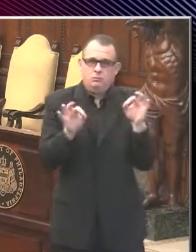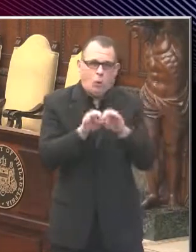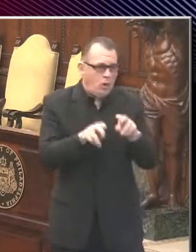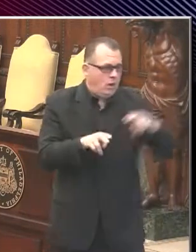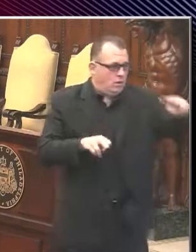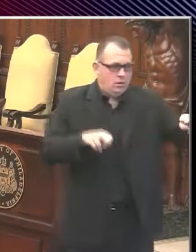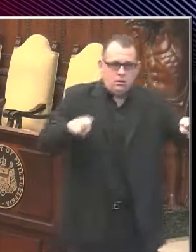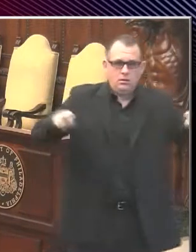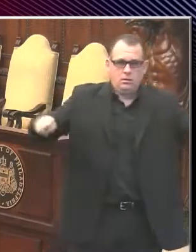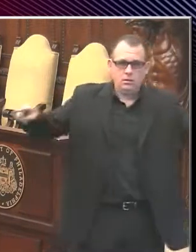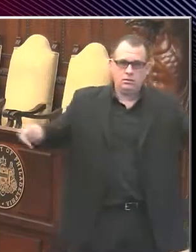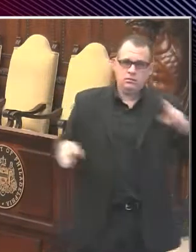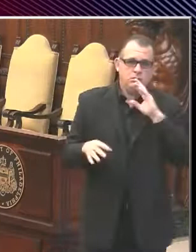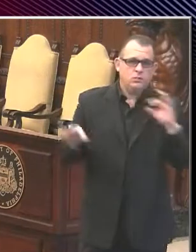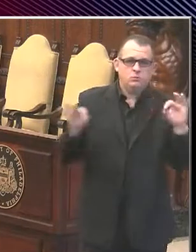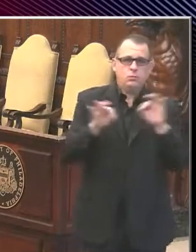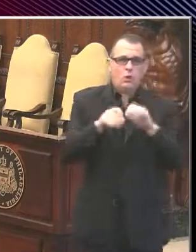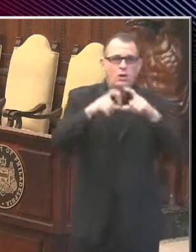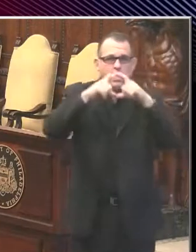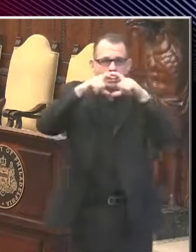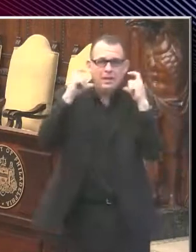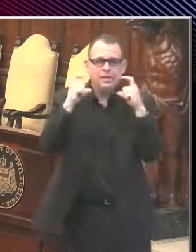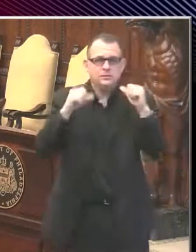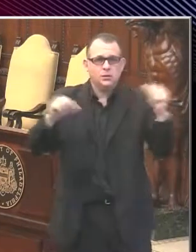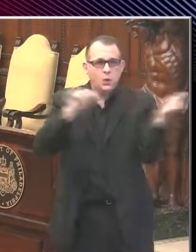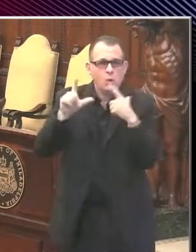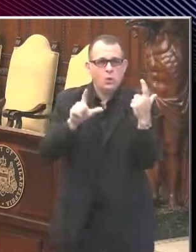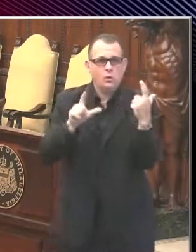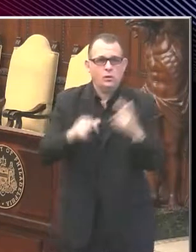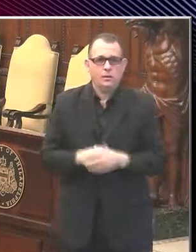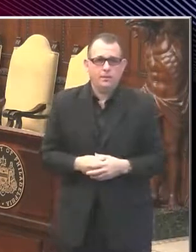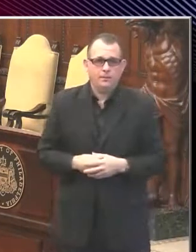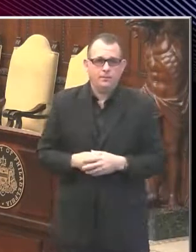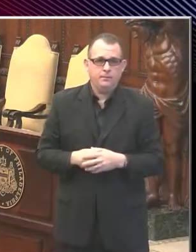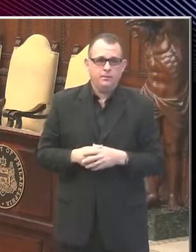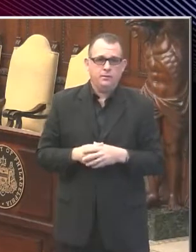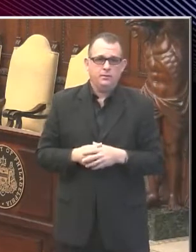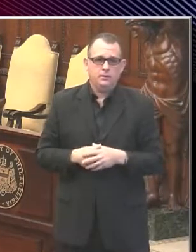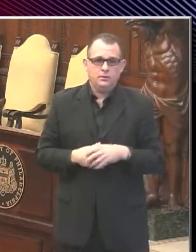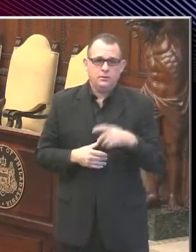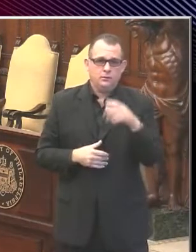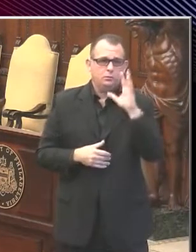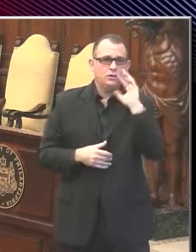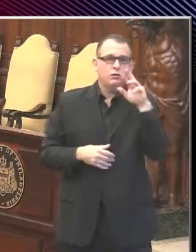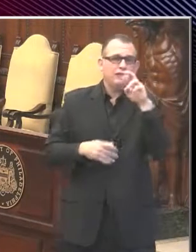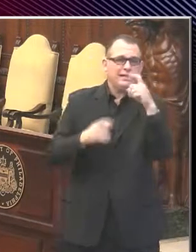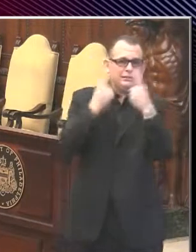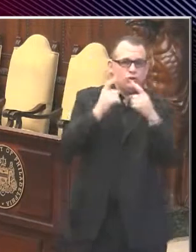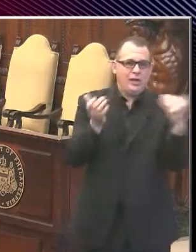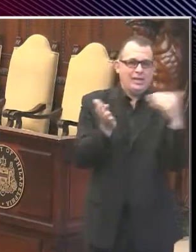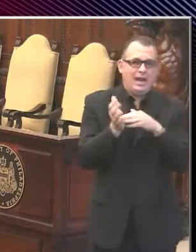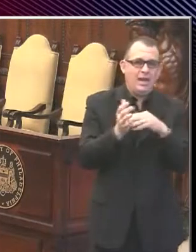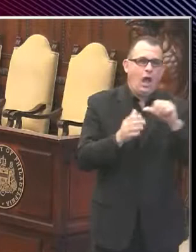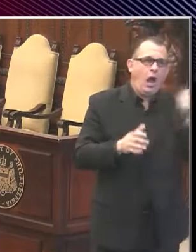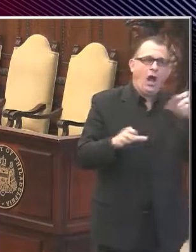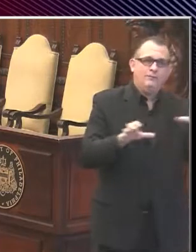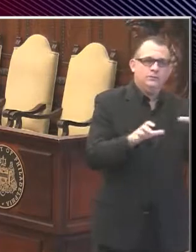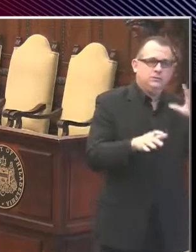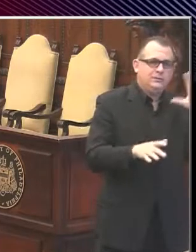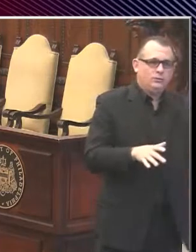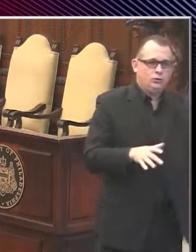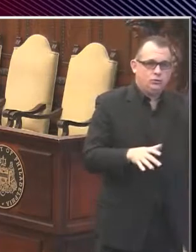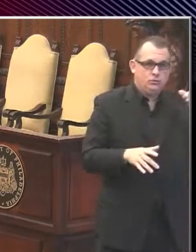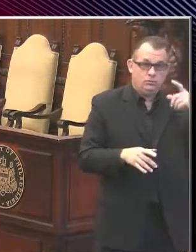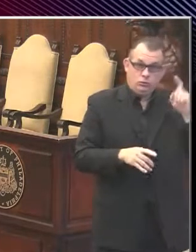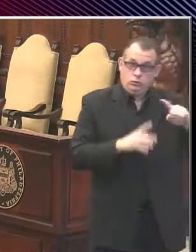at all times. And we will reconsider the other green face activities that were tentatively scheduled to start next week,